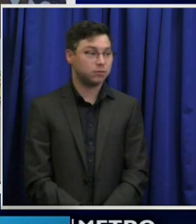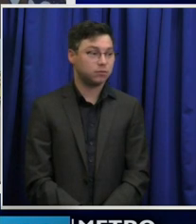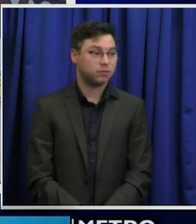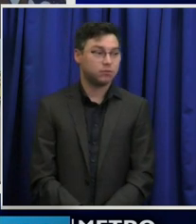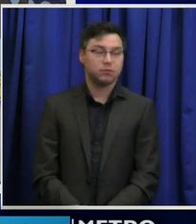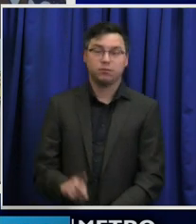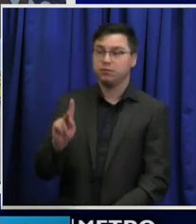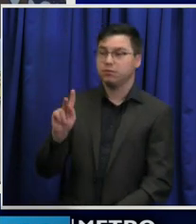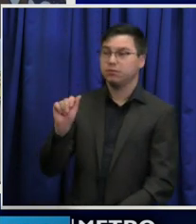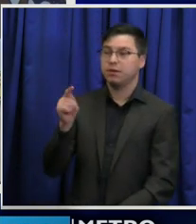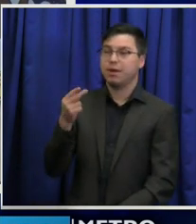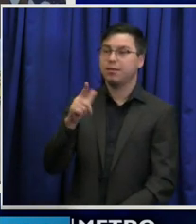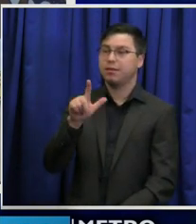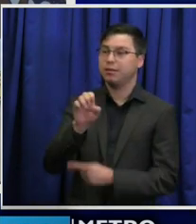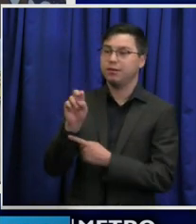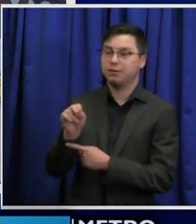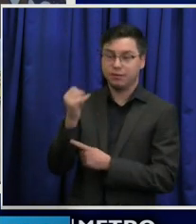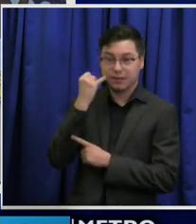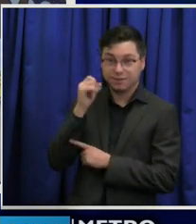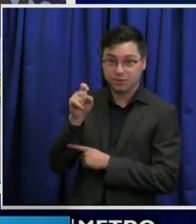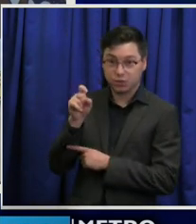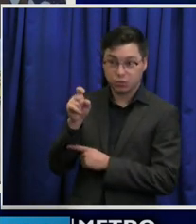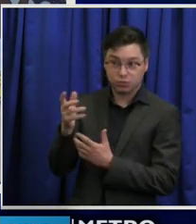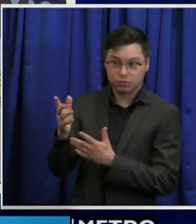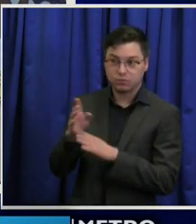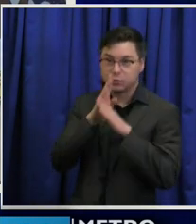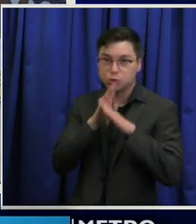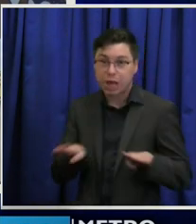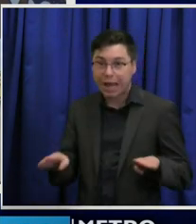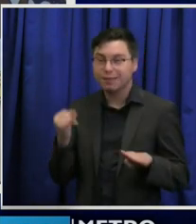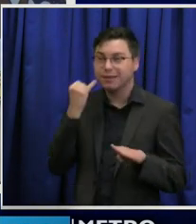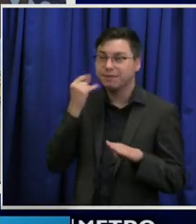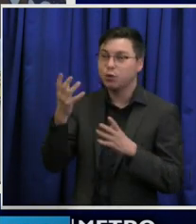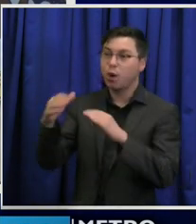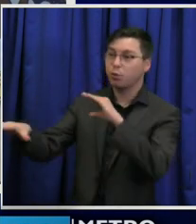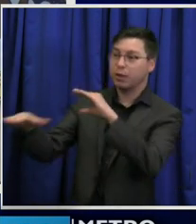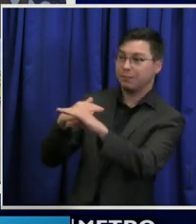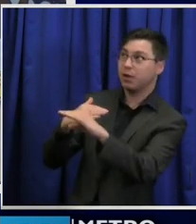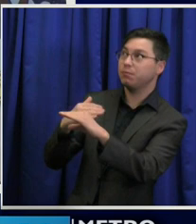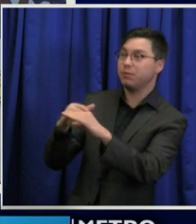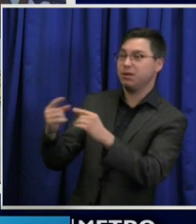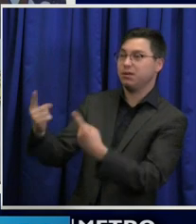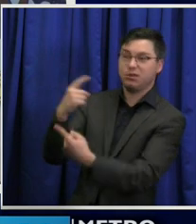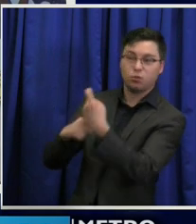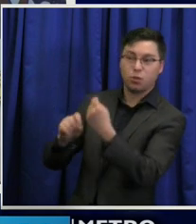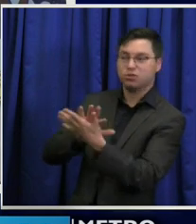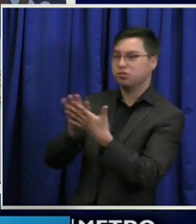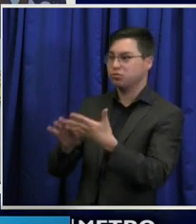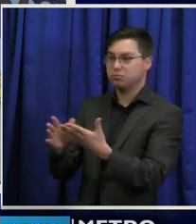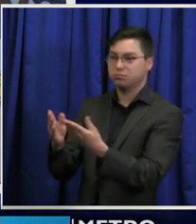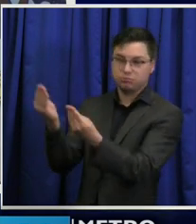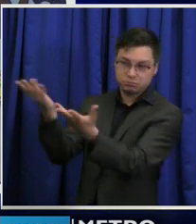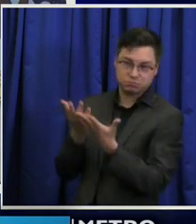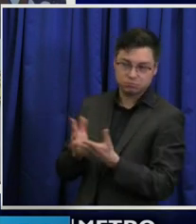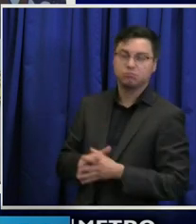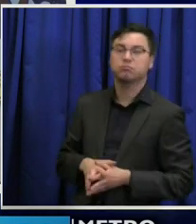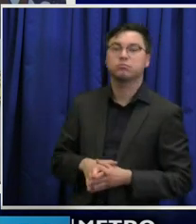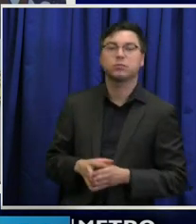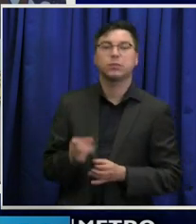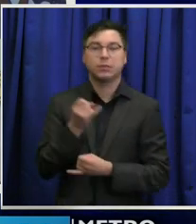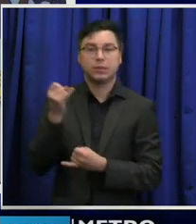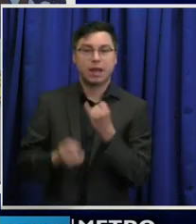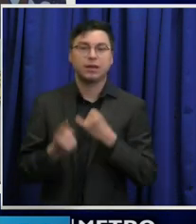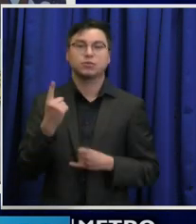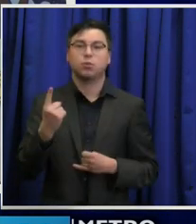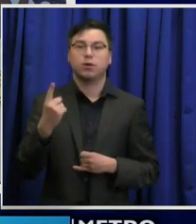Kathleen, if you need to, if you want to email me a question, you're welcome to do that. Our last question is from Kara